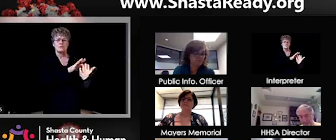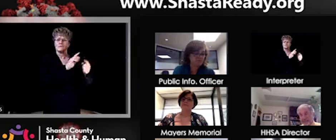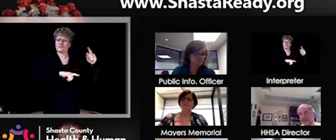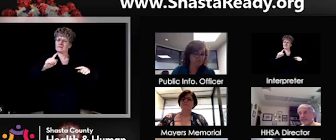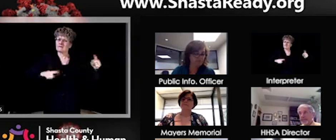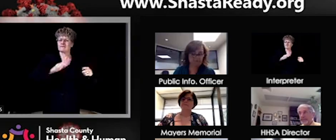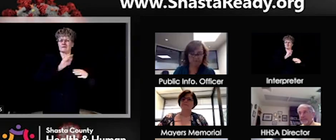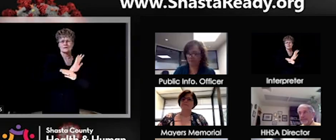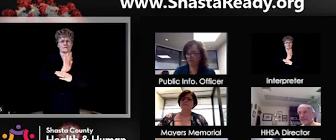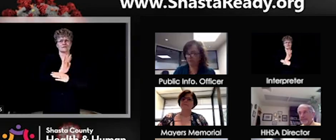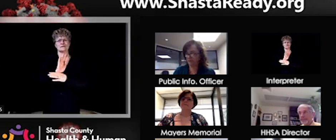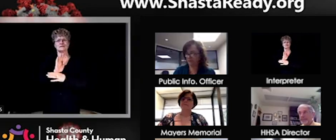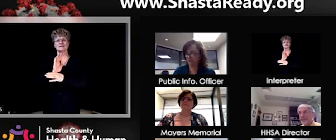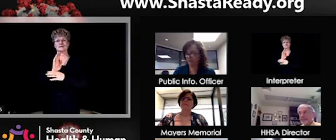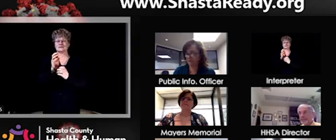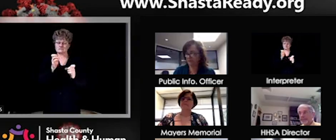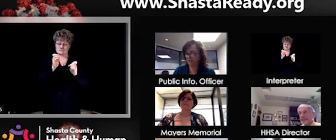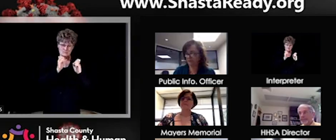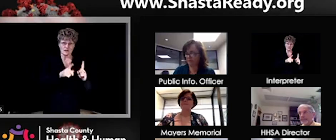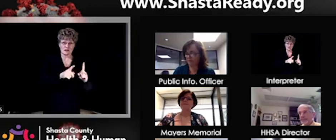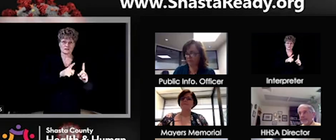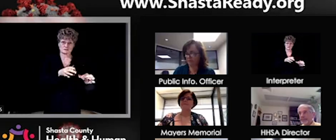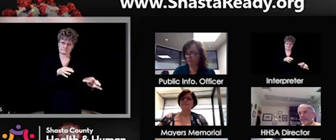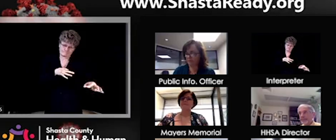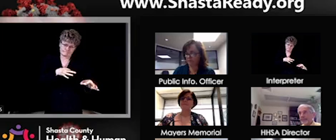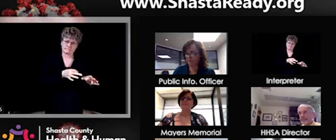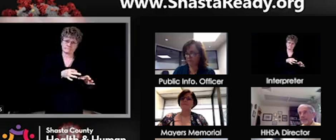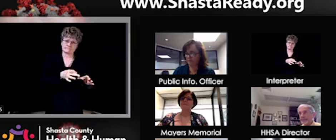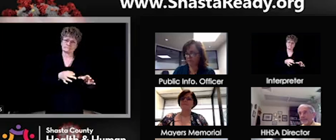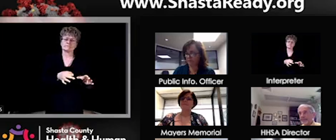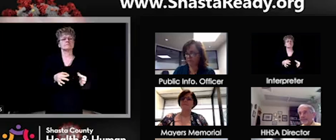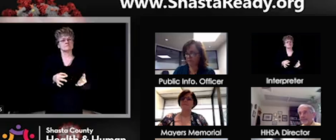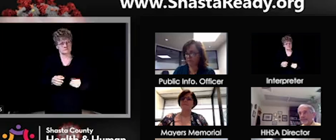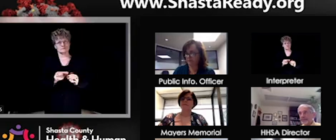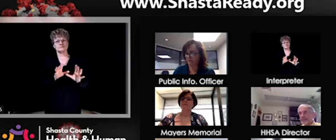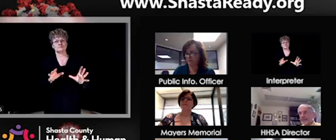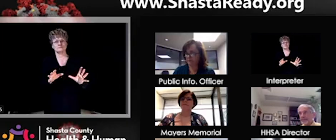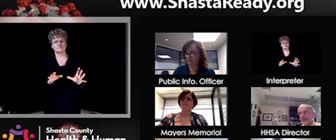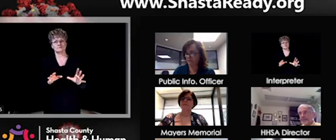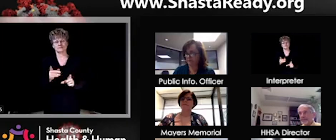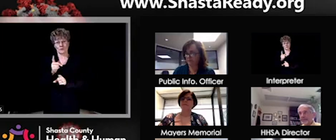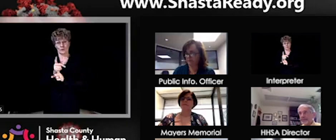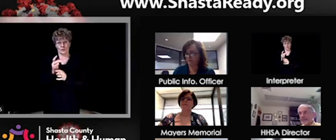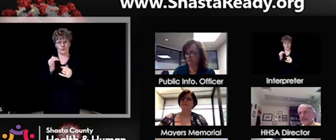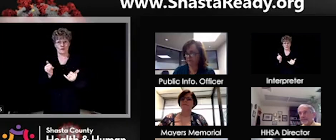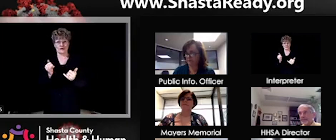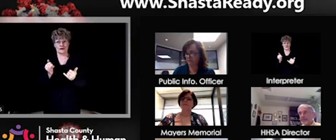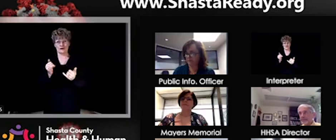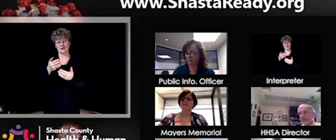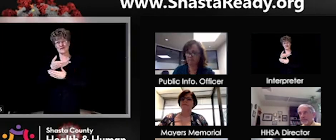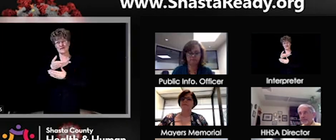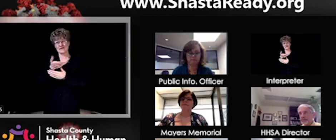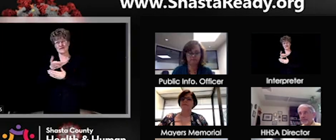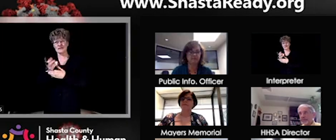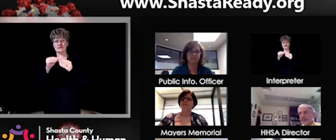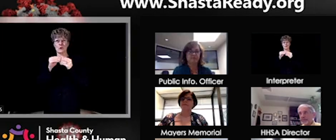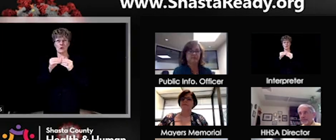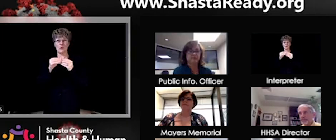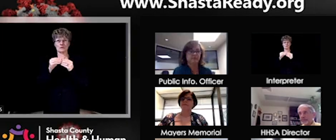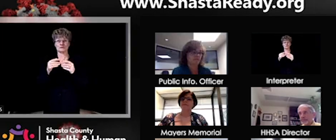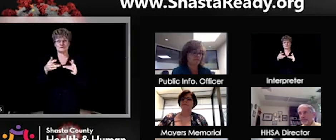Obviously, things ramped up this weekend. I think a lot of it was just due to social media and just